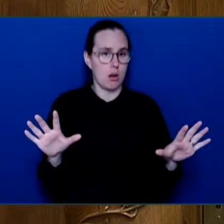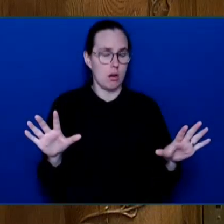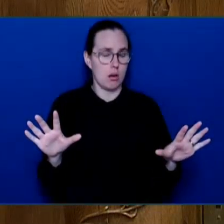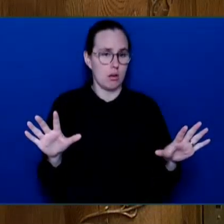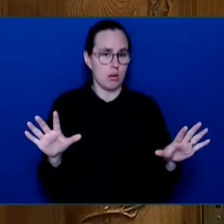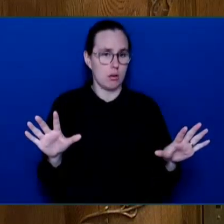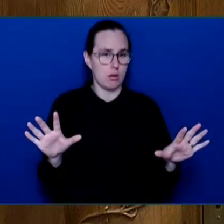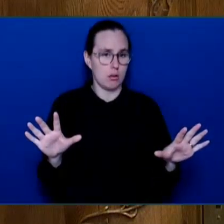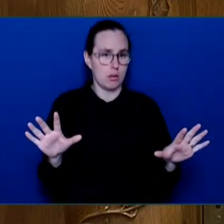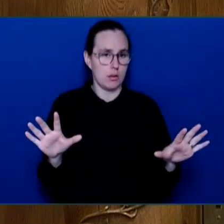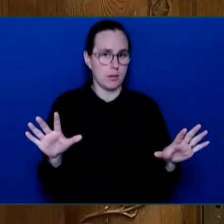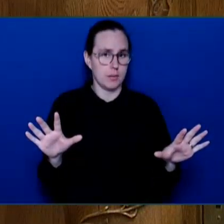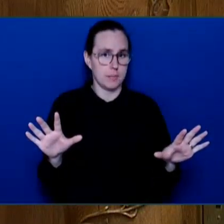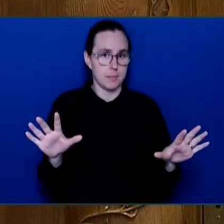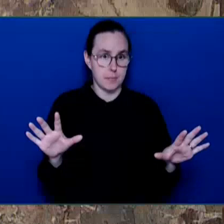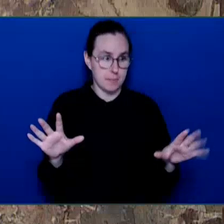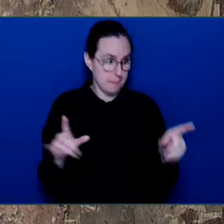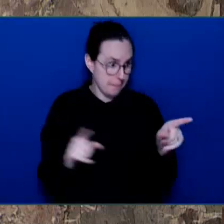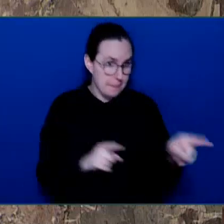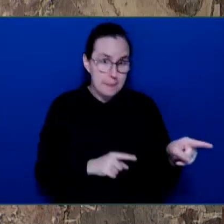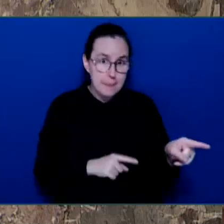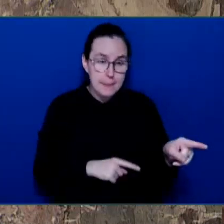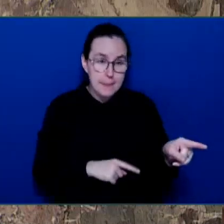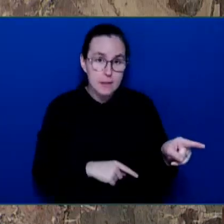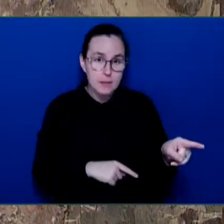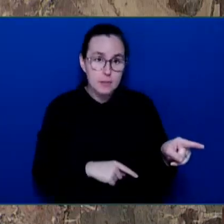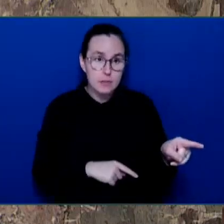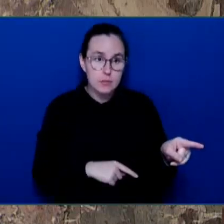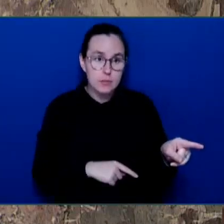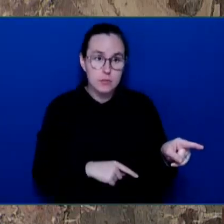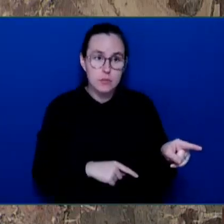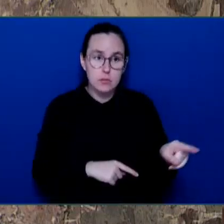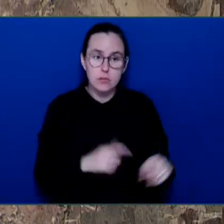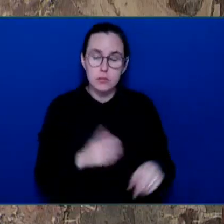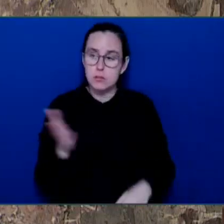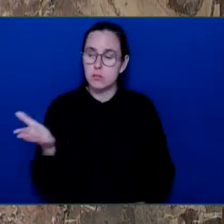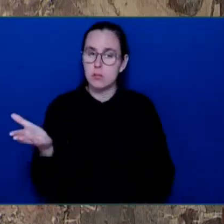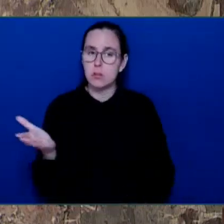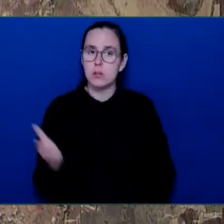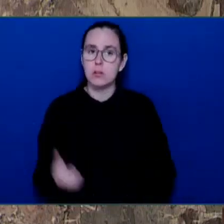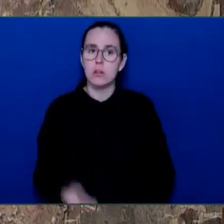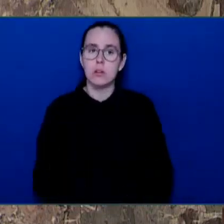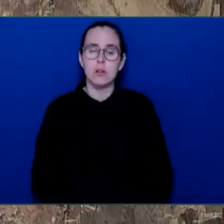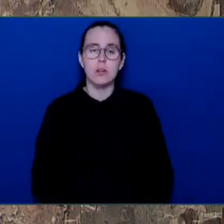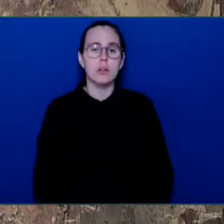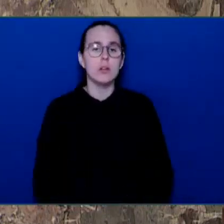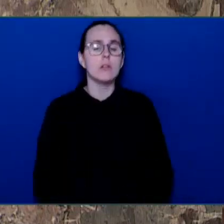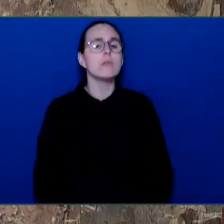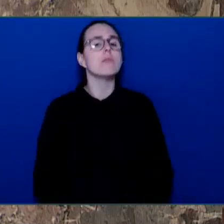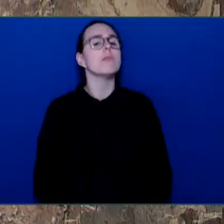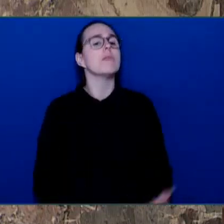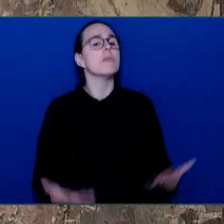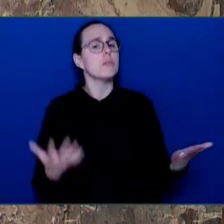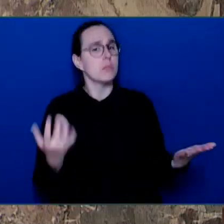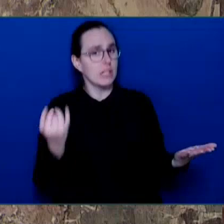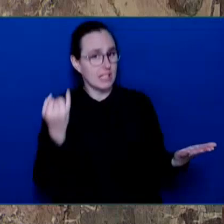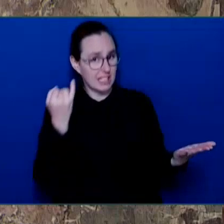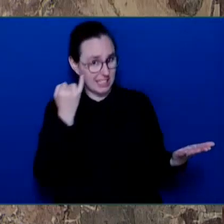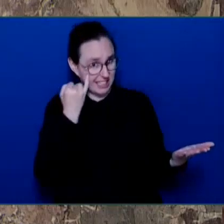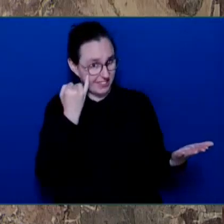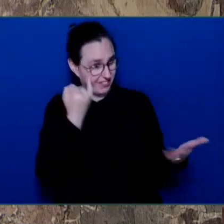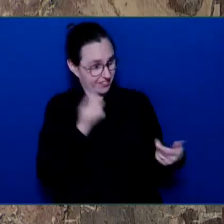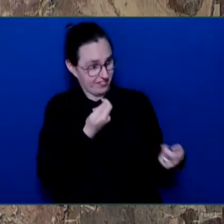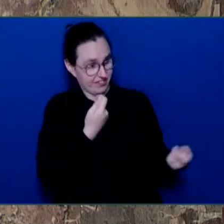The Minister has the floor. We know that if they were on this side of the House, they would rip up the plan and do nothing.